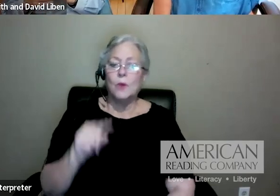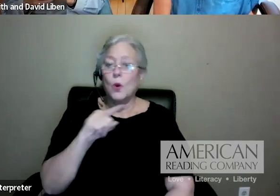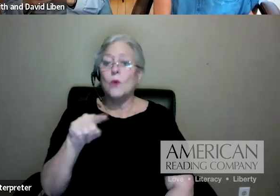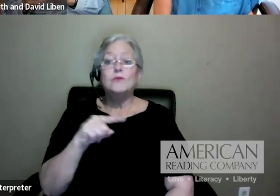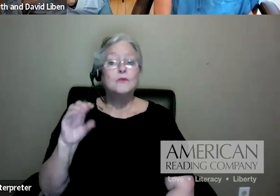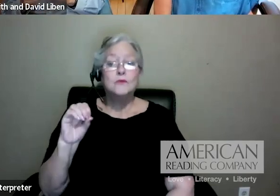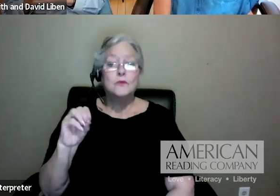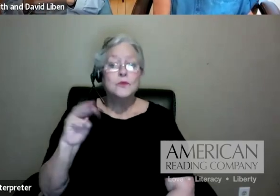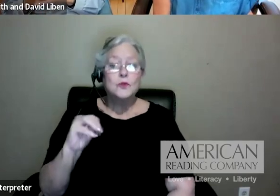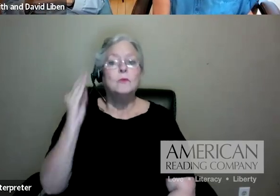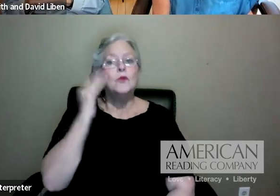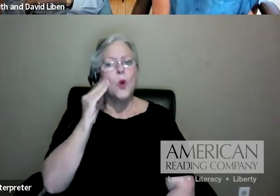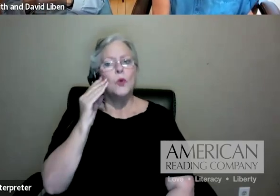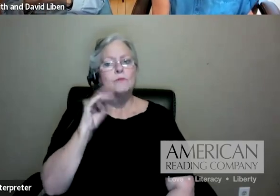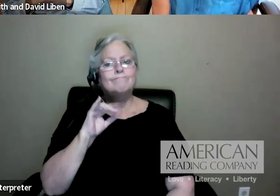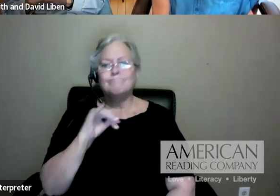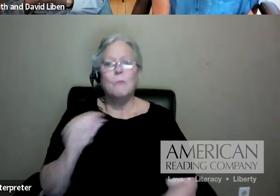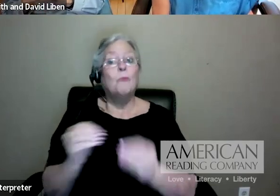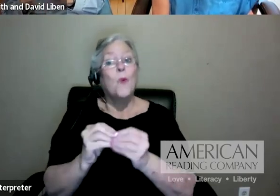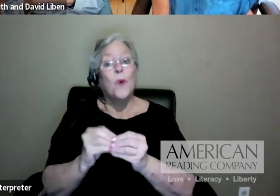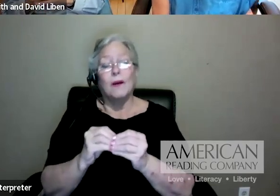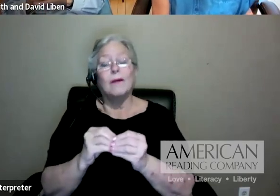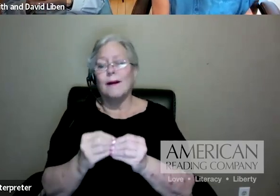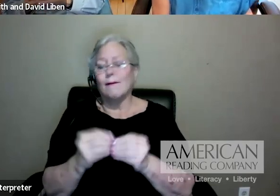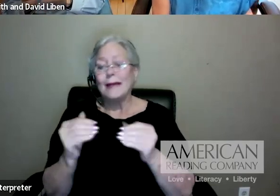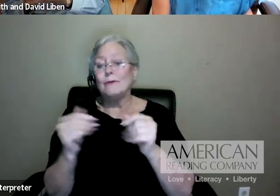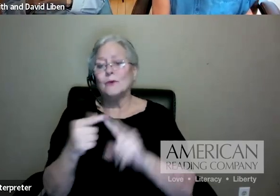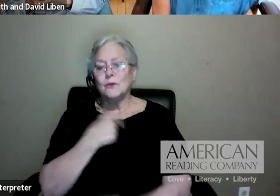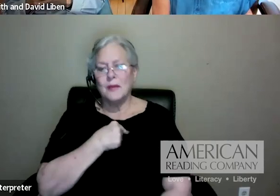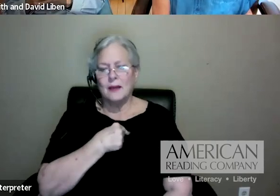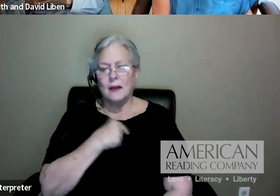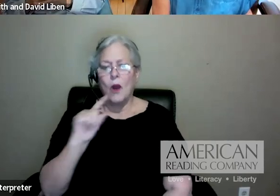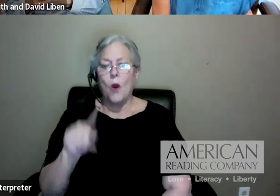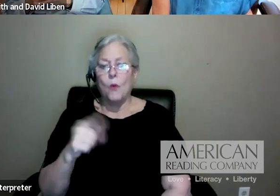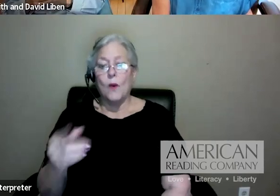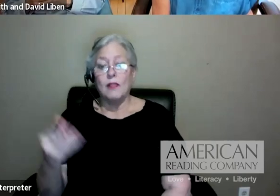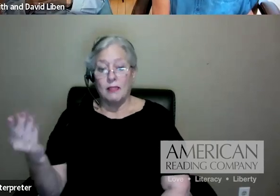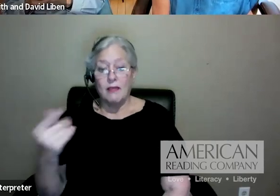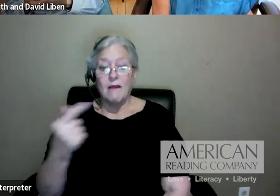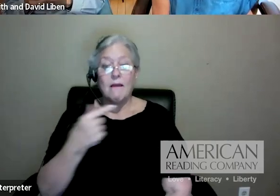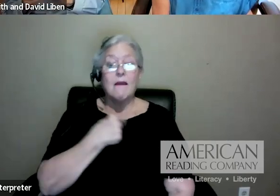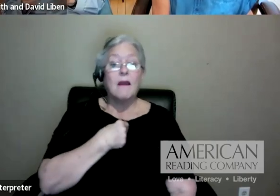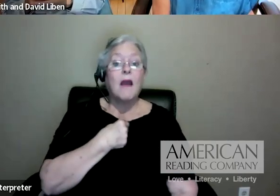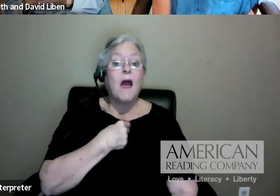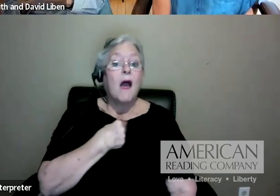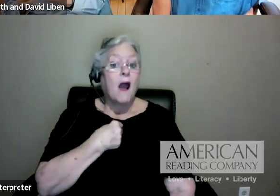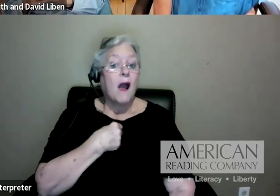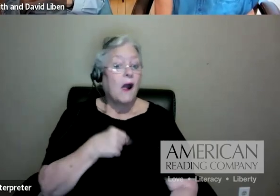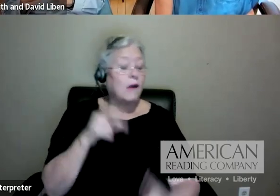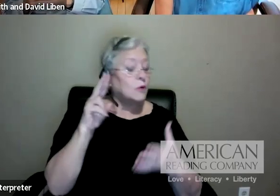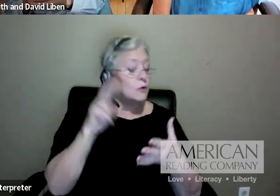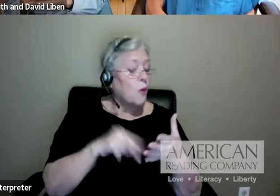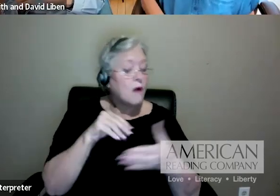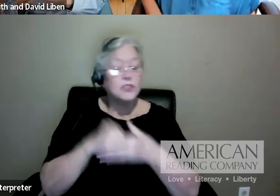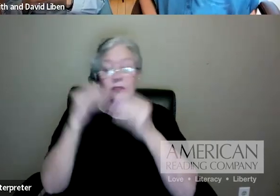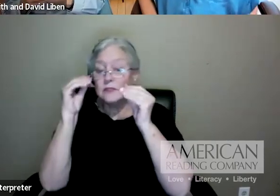But I think one thing that I would watch in instruction is how much time is spent on strategies instruction